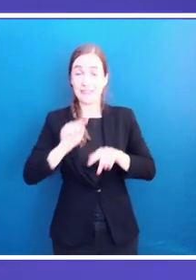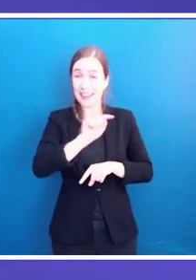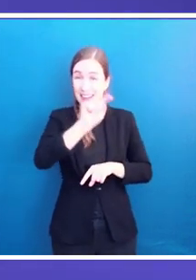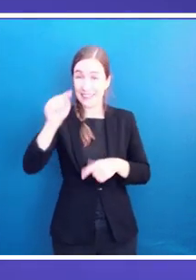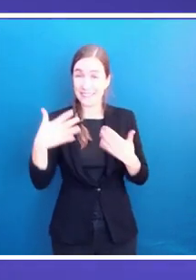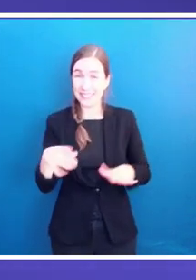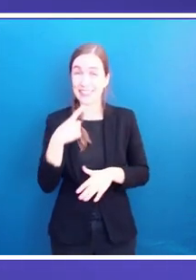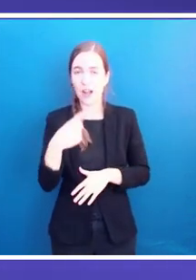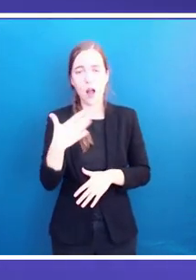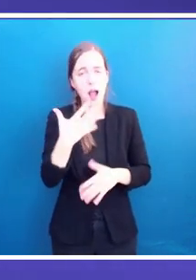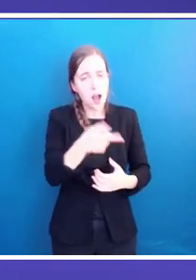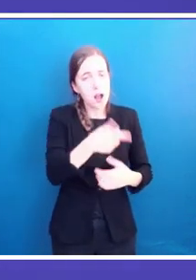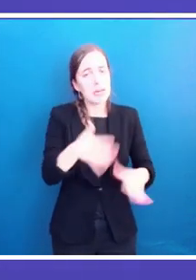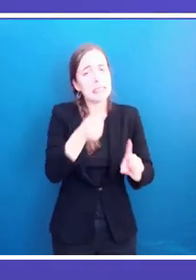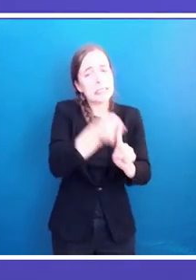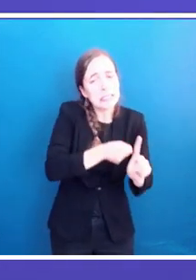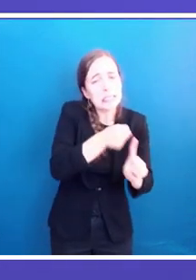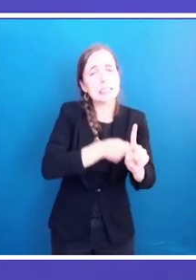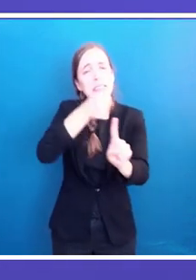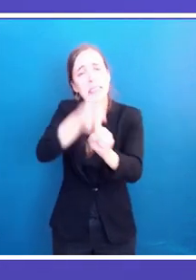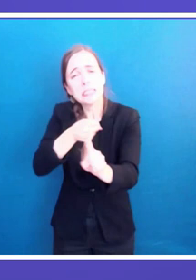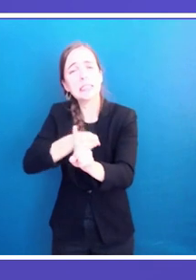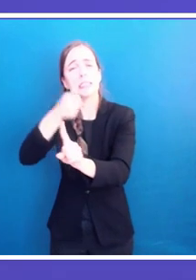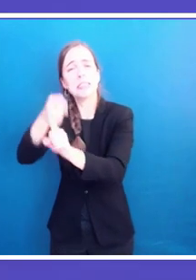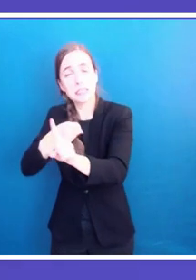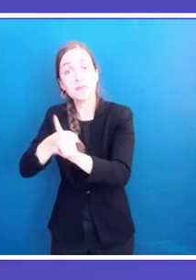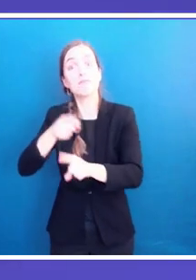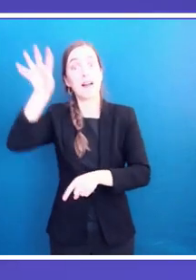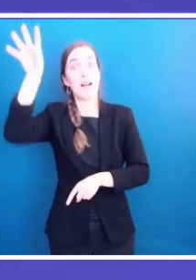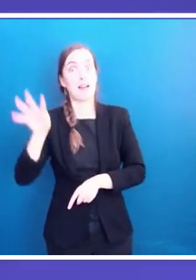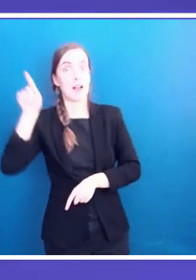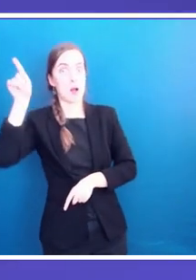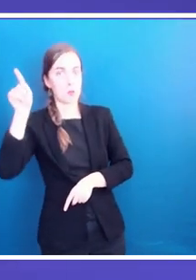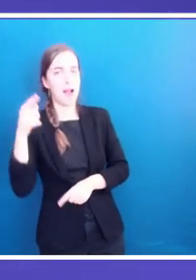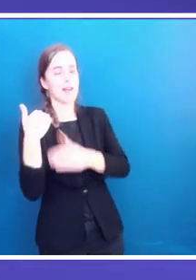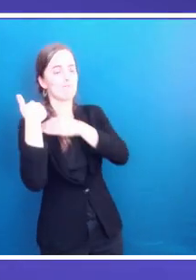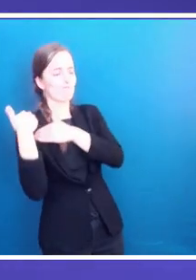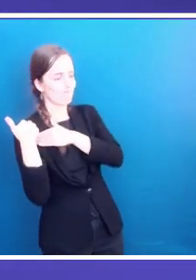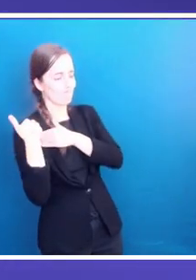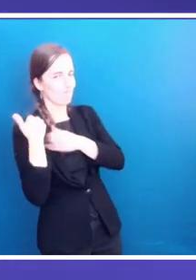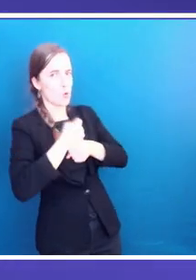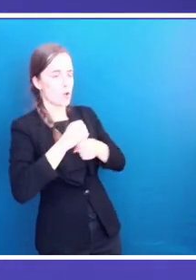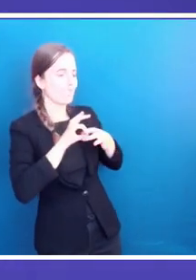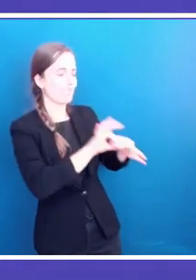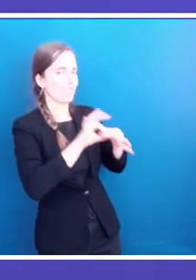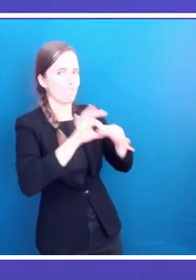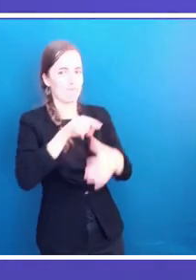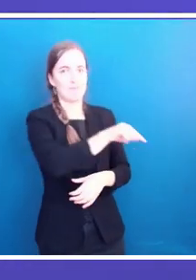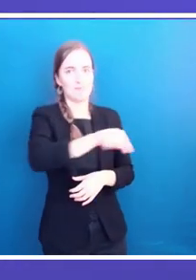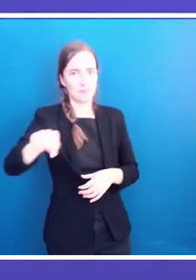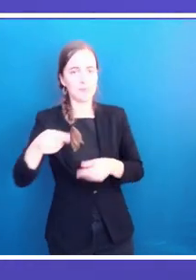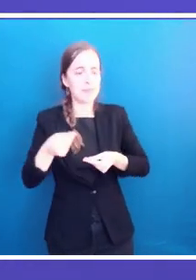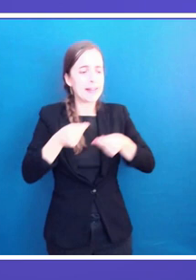our domestic policies here in Catalonia, but also abroad through our external action. Not just because it's fair,